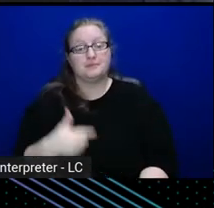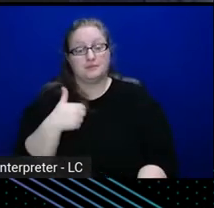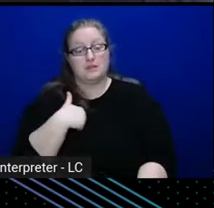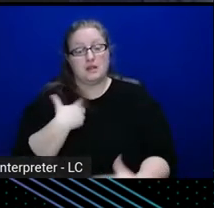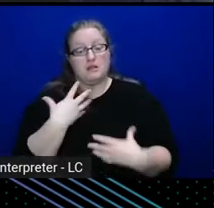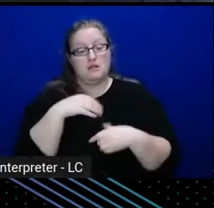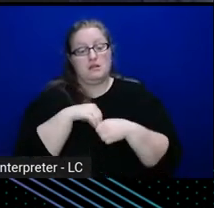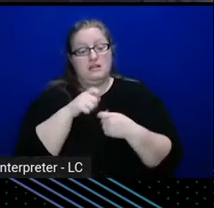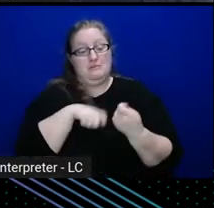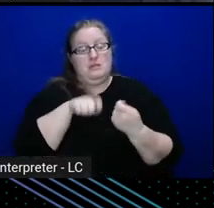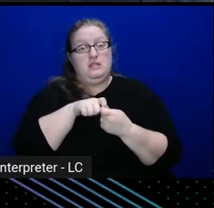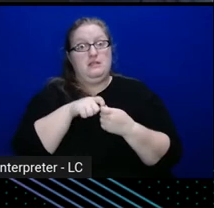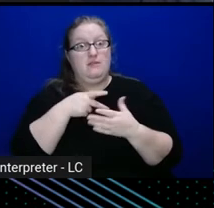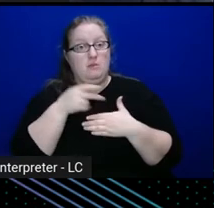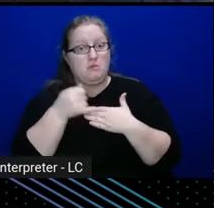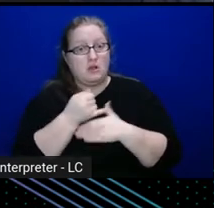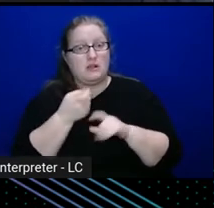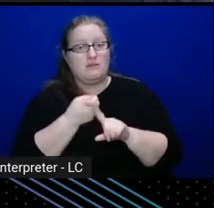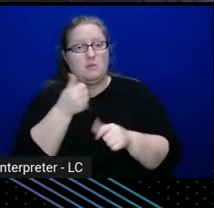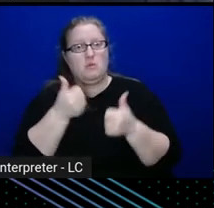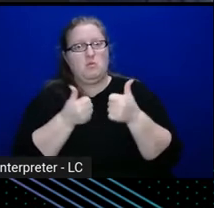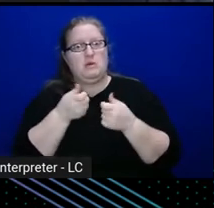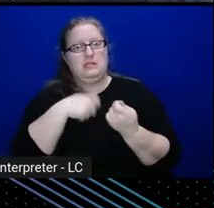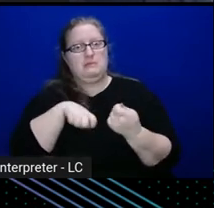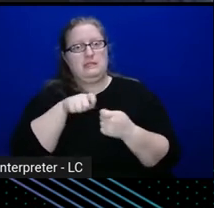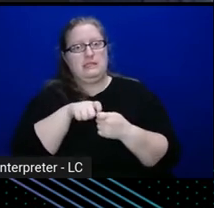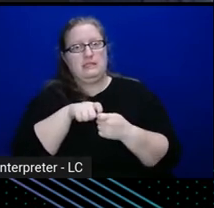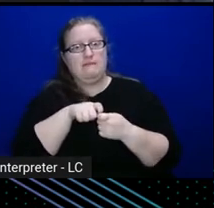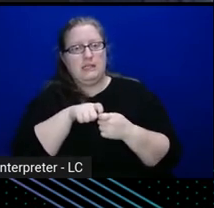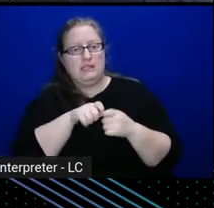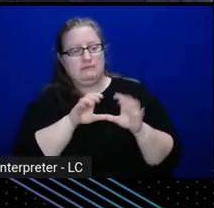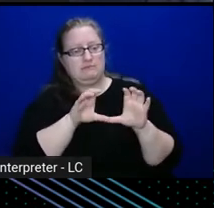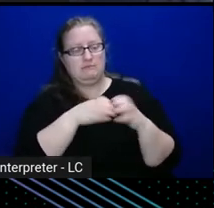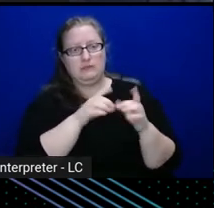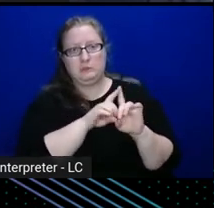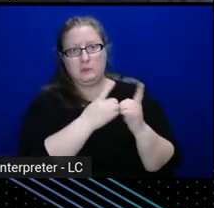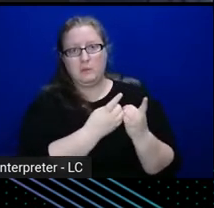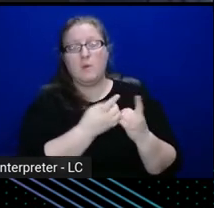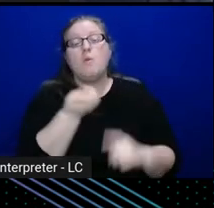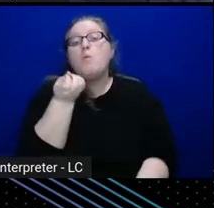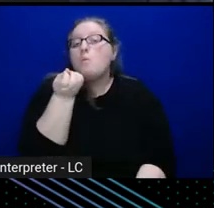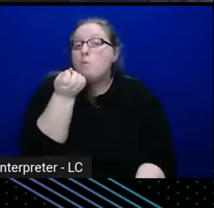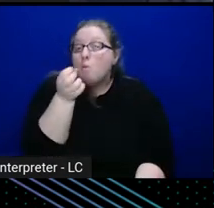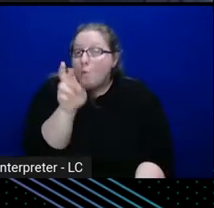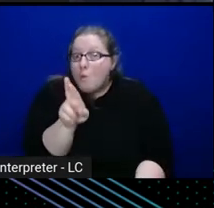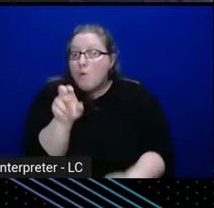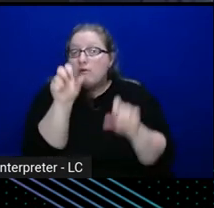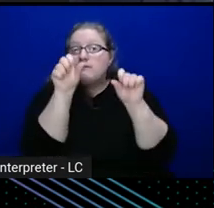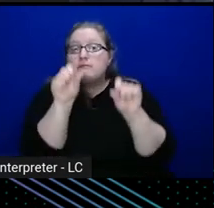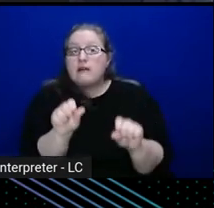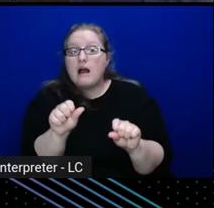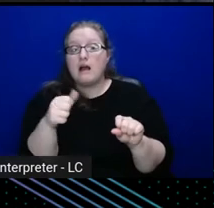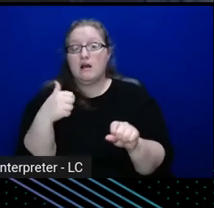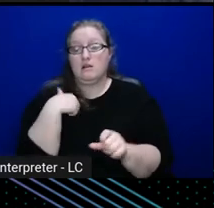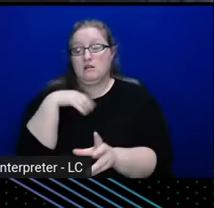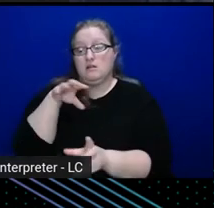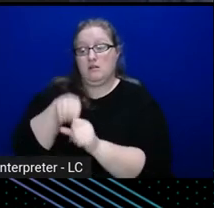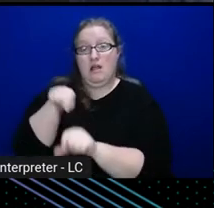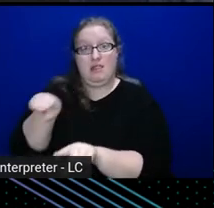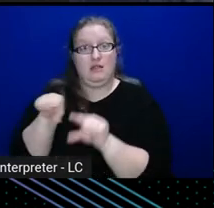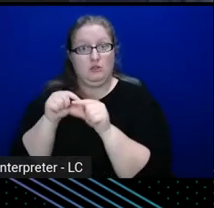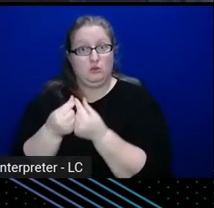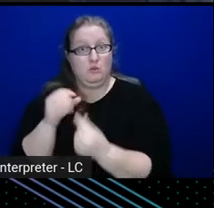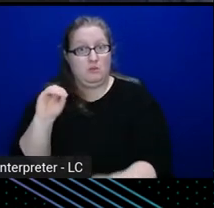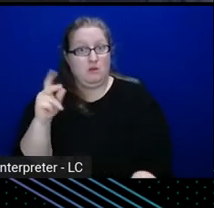right, from a specific branch, um, or it can be, I'm part of this group, this octa group,